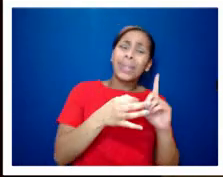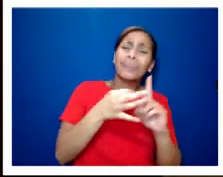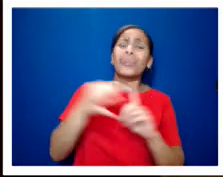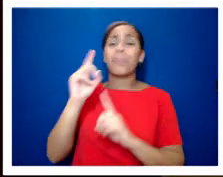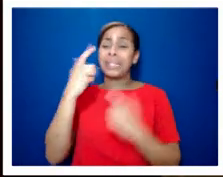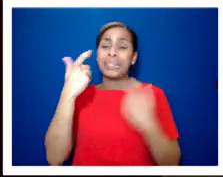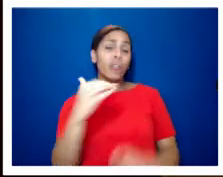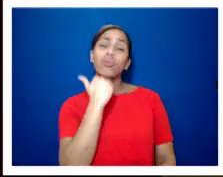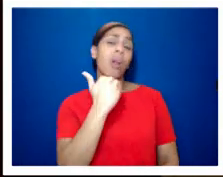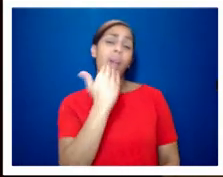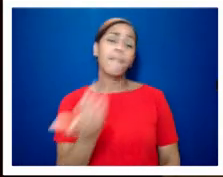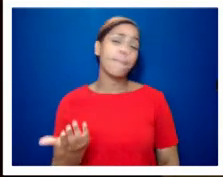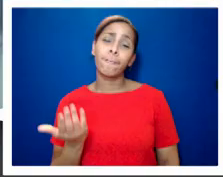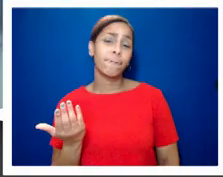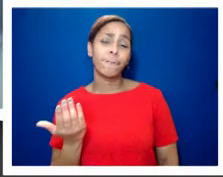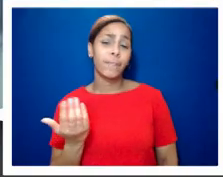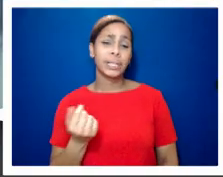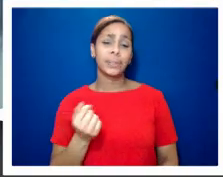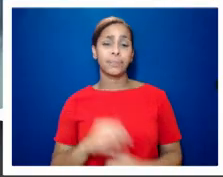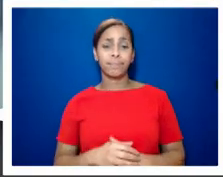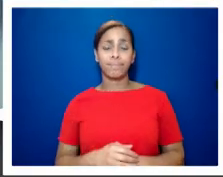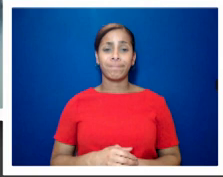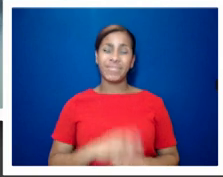enough we think sadly